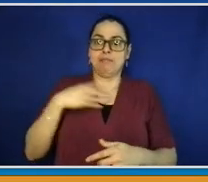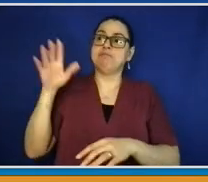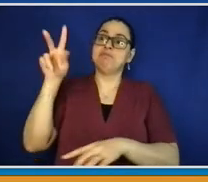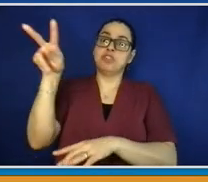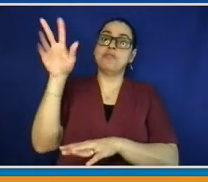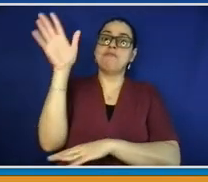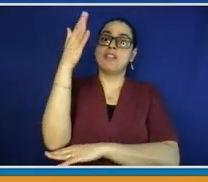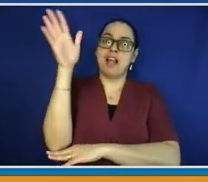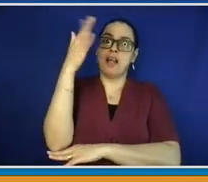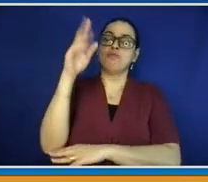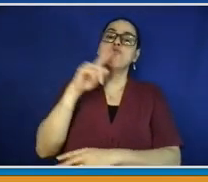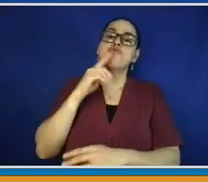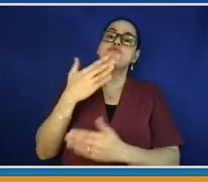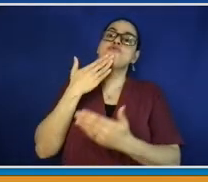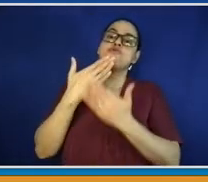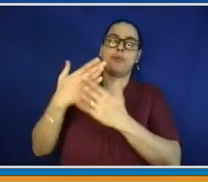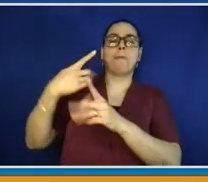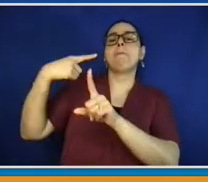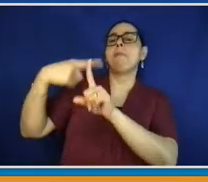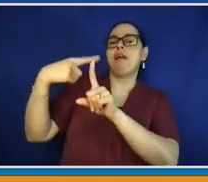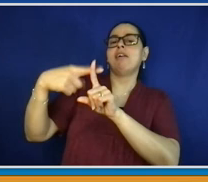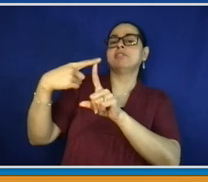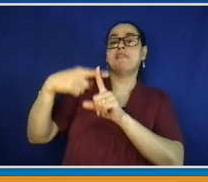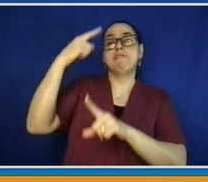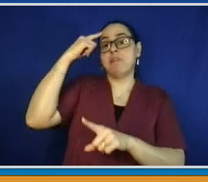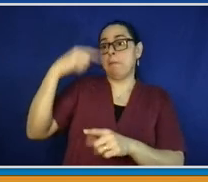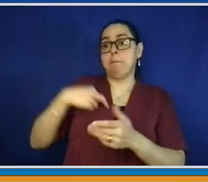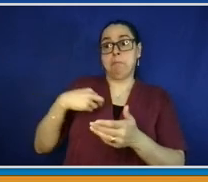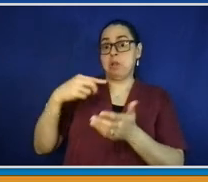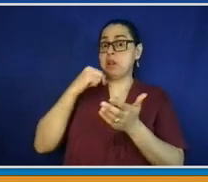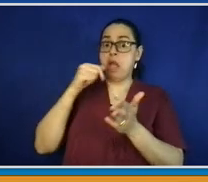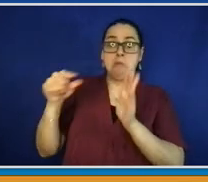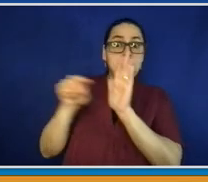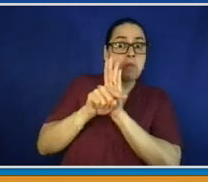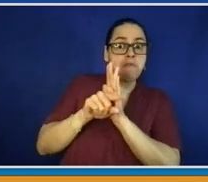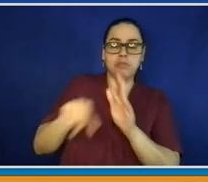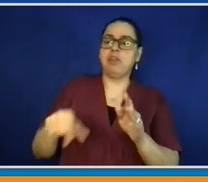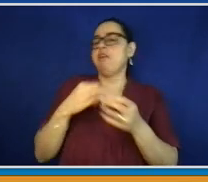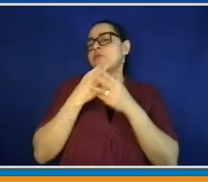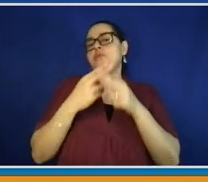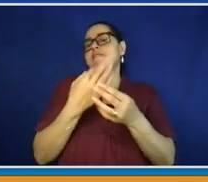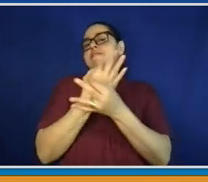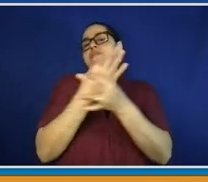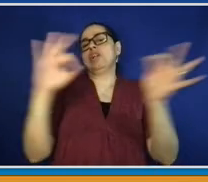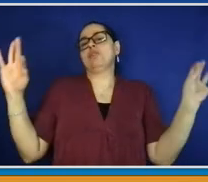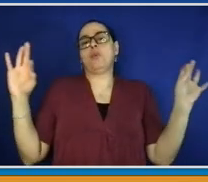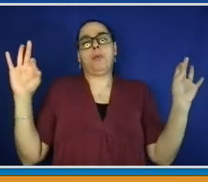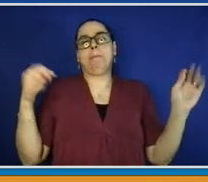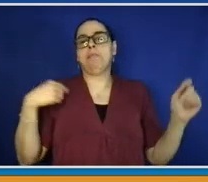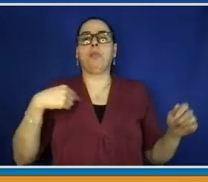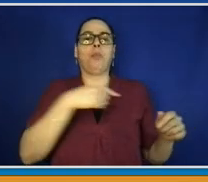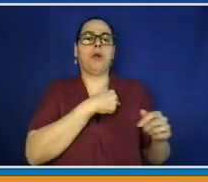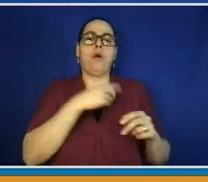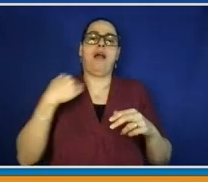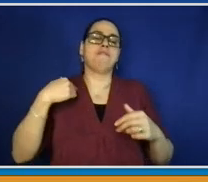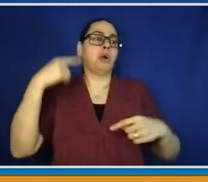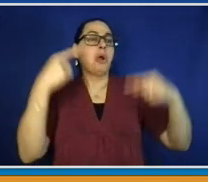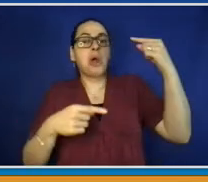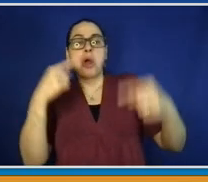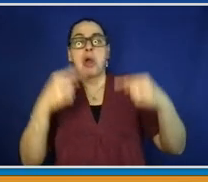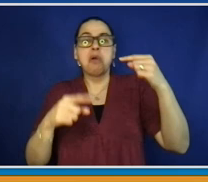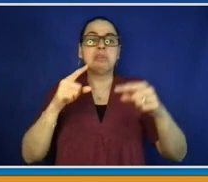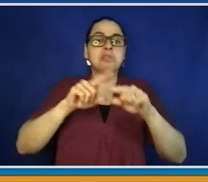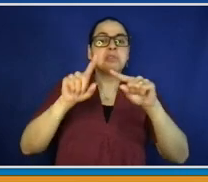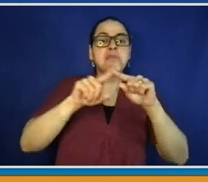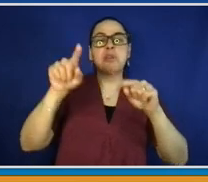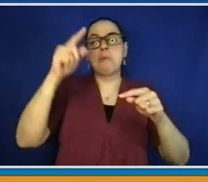negative. This is a free country. There's a diversity of opinions on things, and we debate them, and we have elections to prove that. But at the end of the day, I wouldn't trade